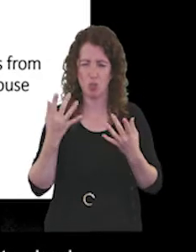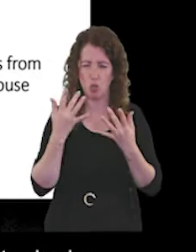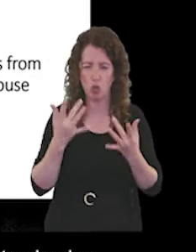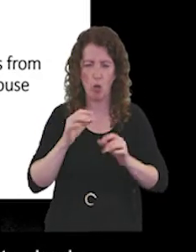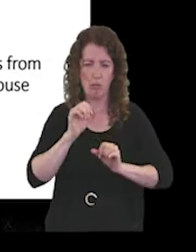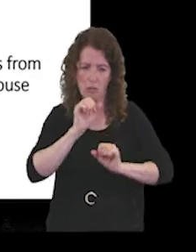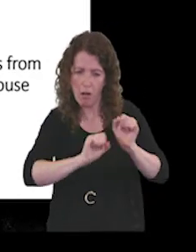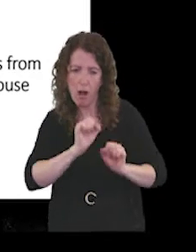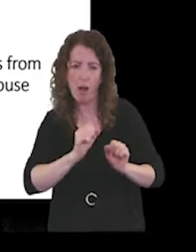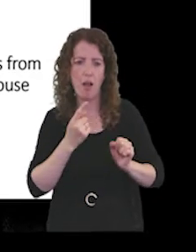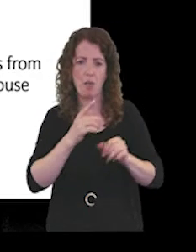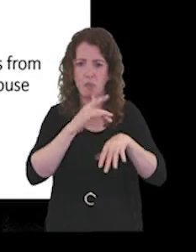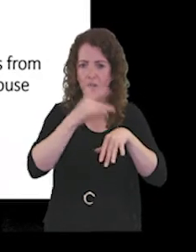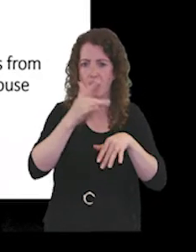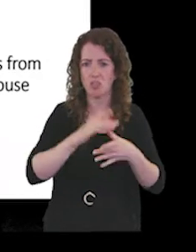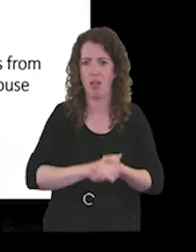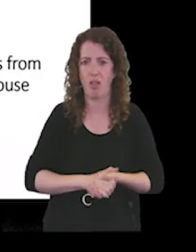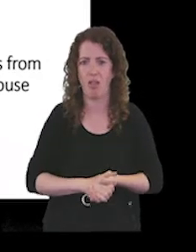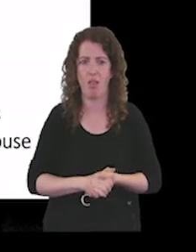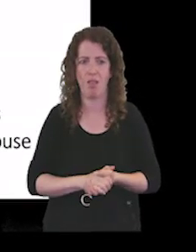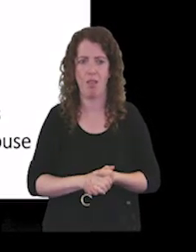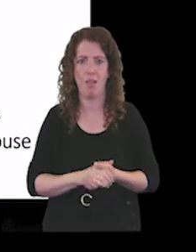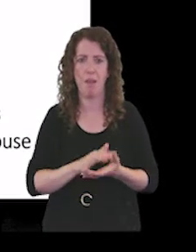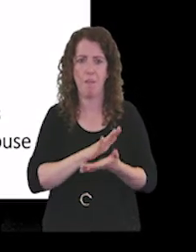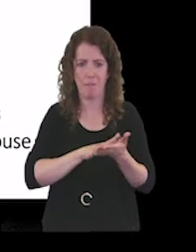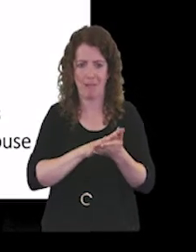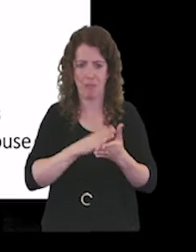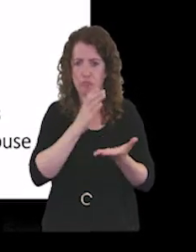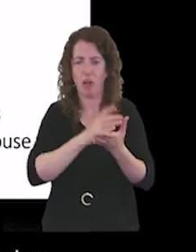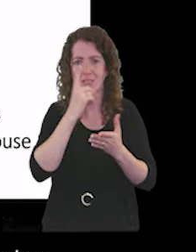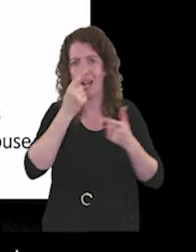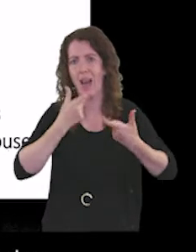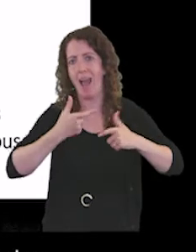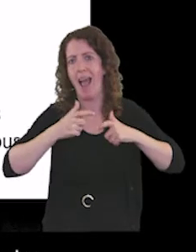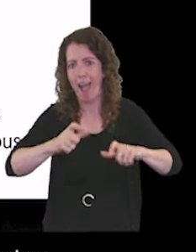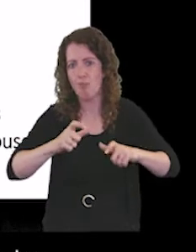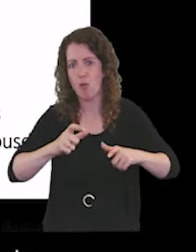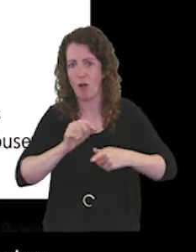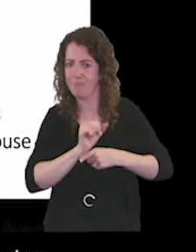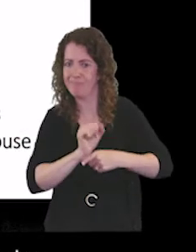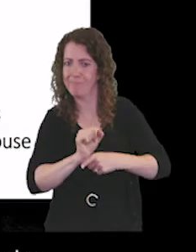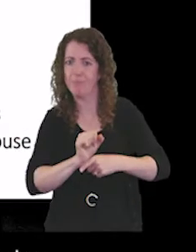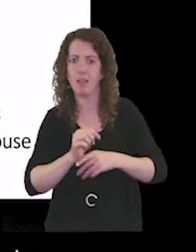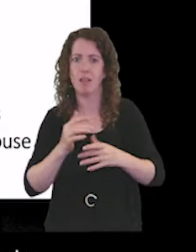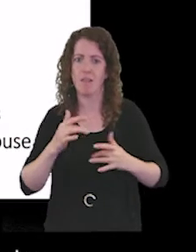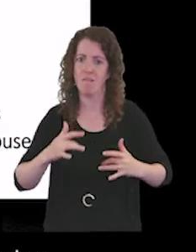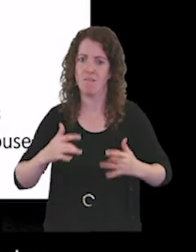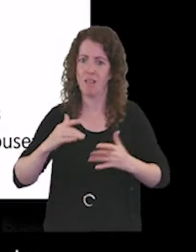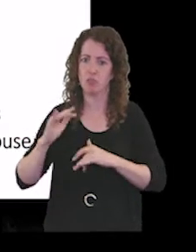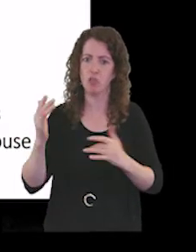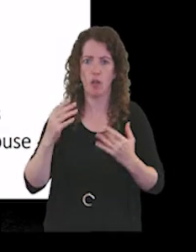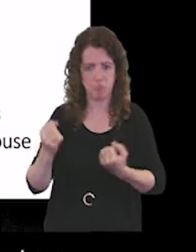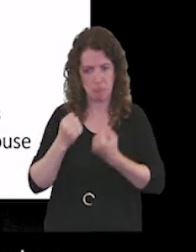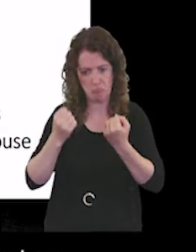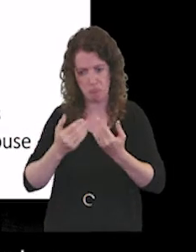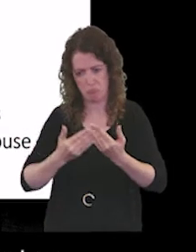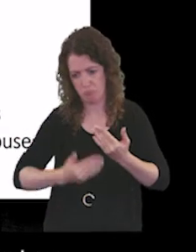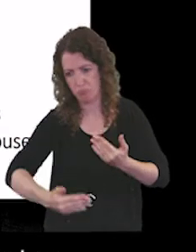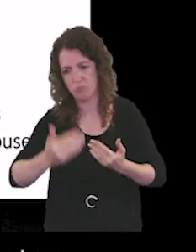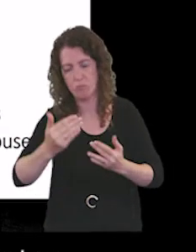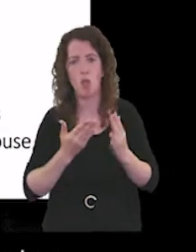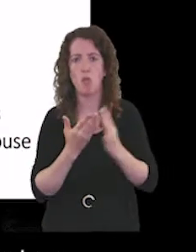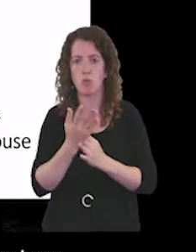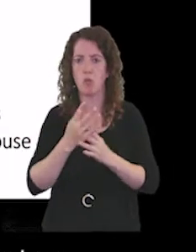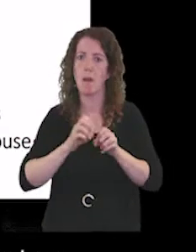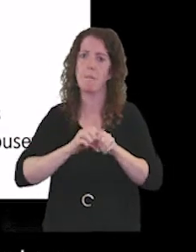and professionalism to keep the trust going and to keep our essential services going during the pandemic. I'd like to be